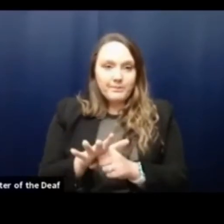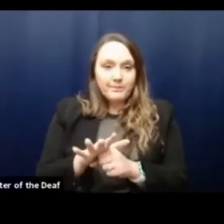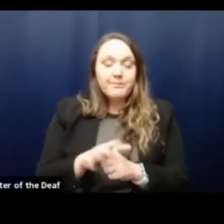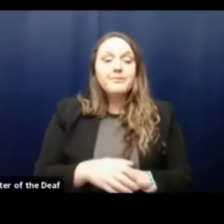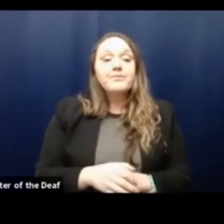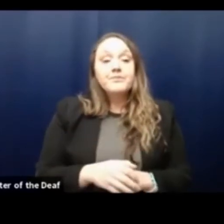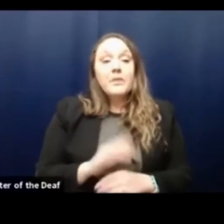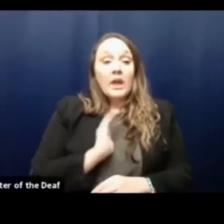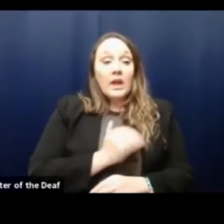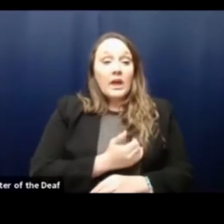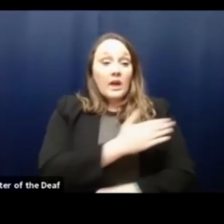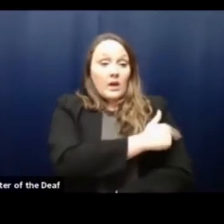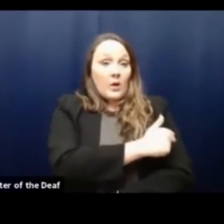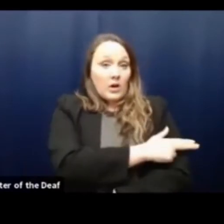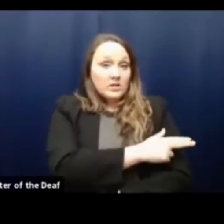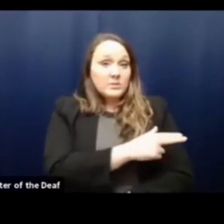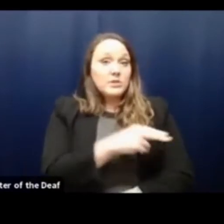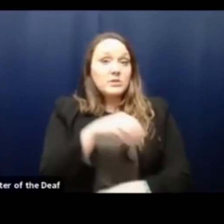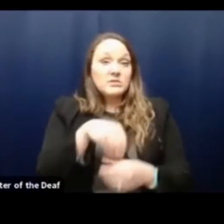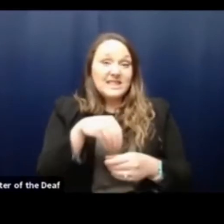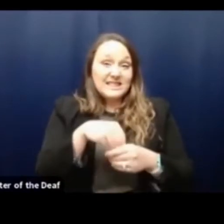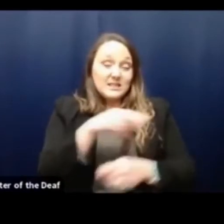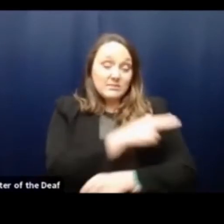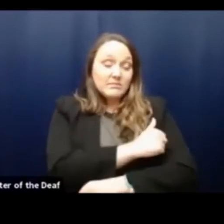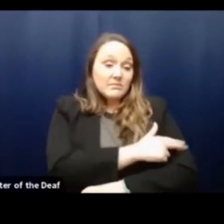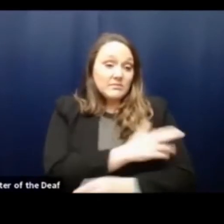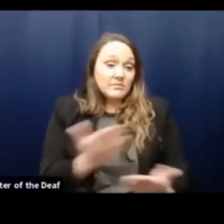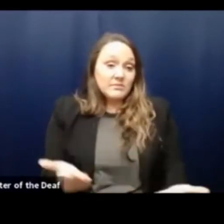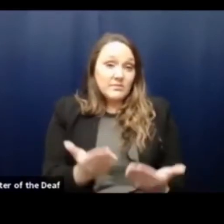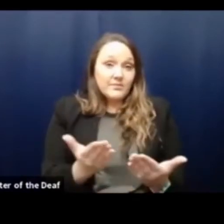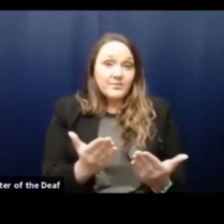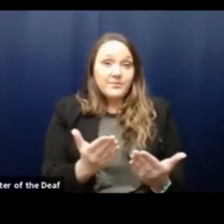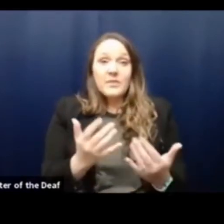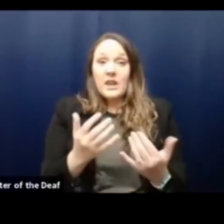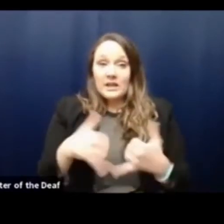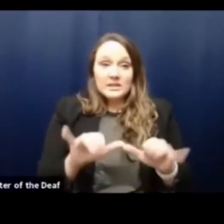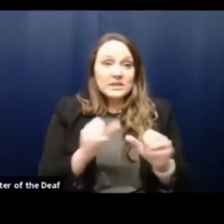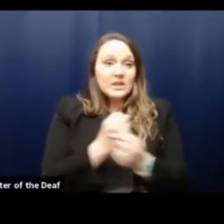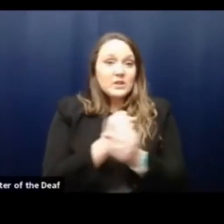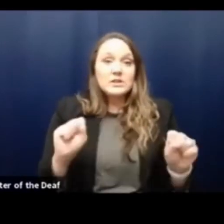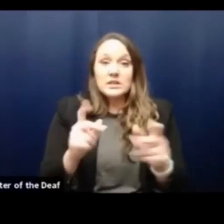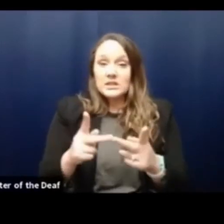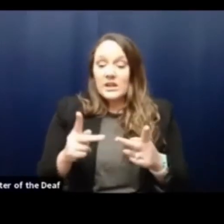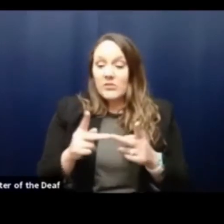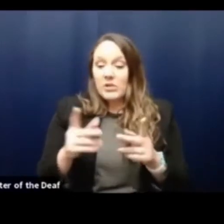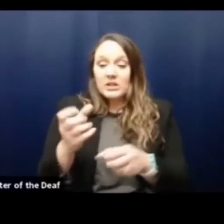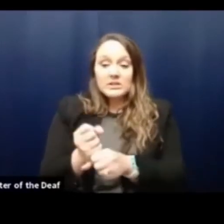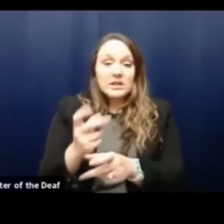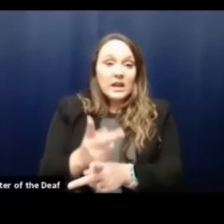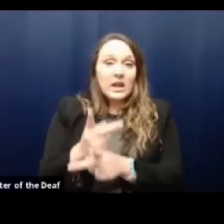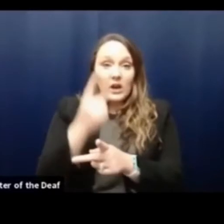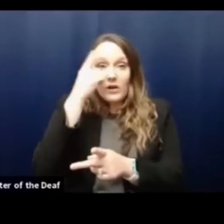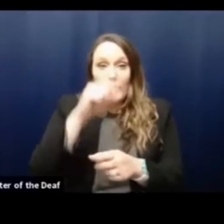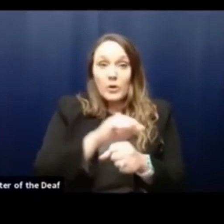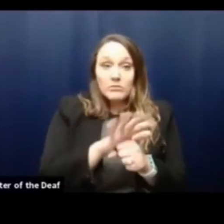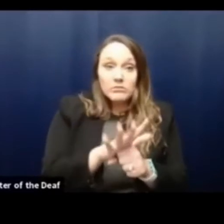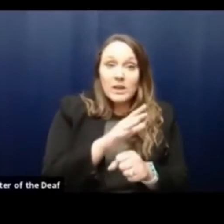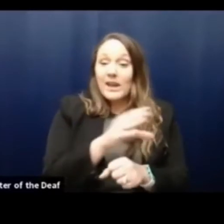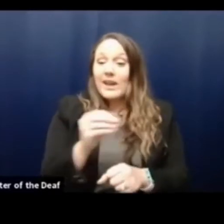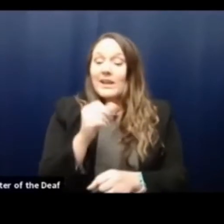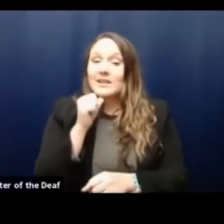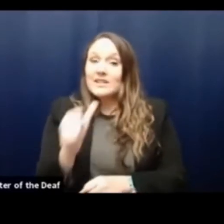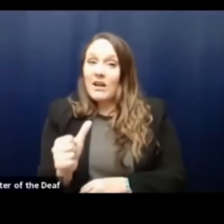our hospitals within the walls of our hospitals, our hospitals remain safe places to seek care for COVID and non-COVID related issues.